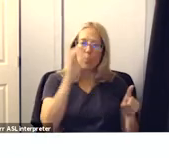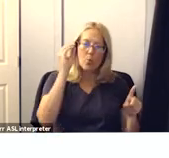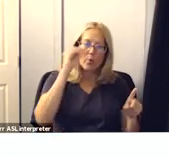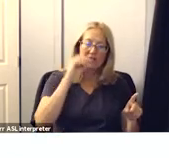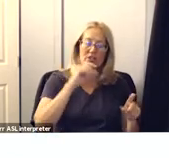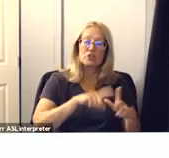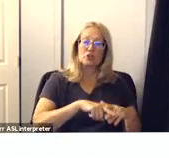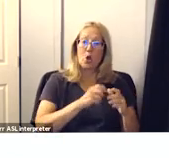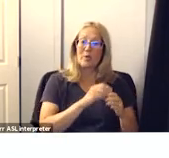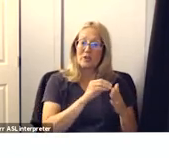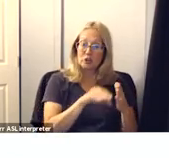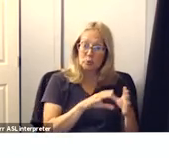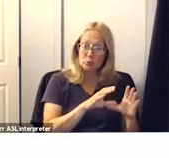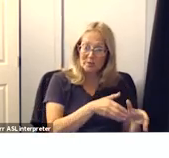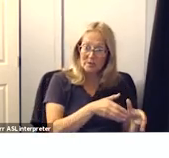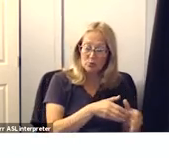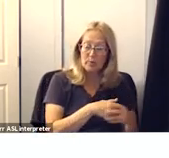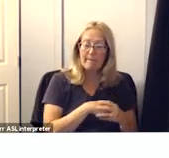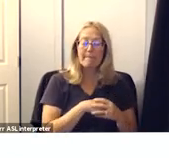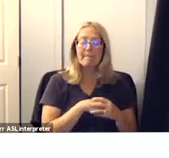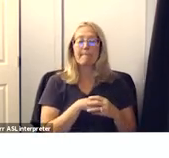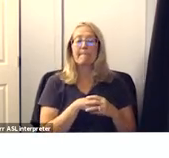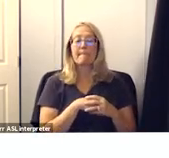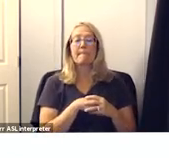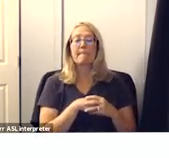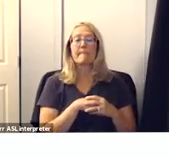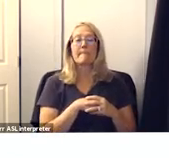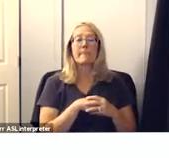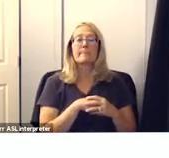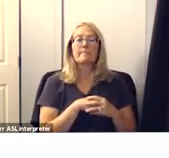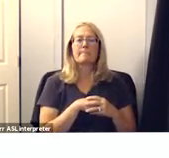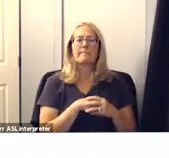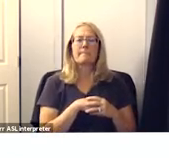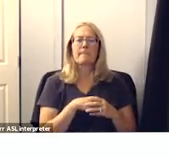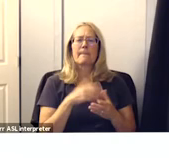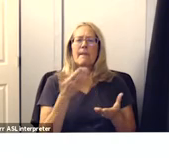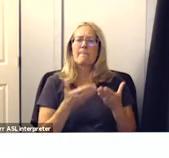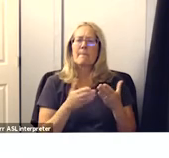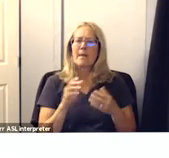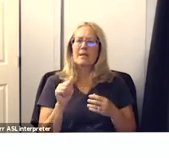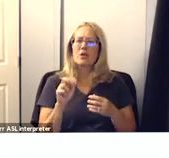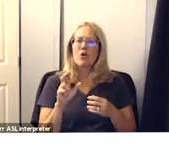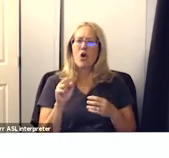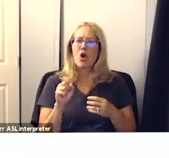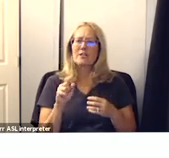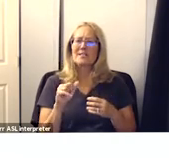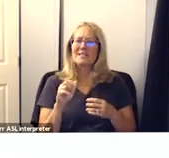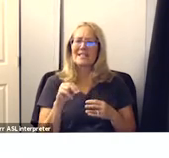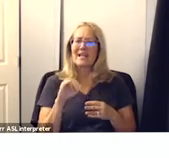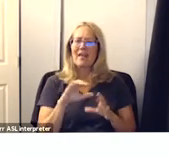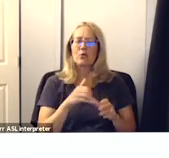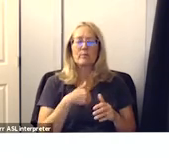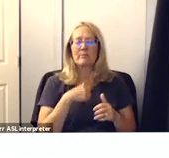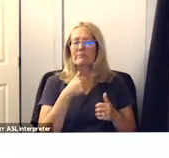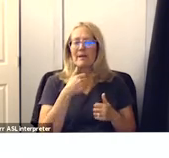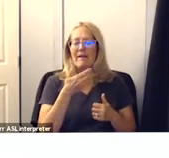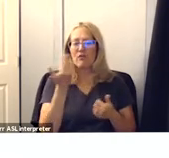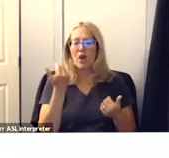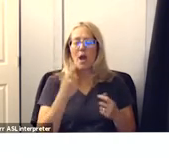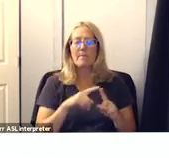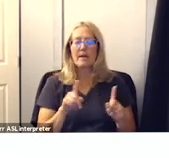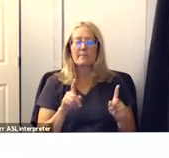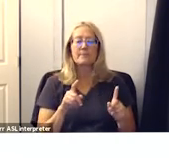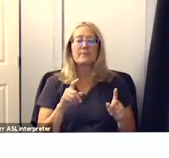um boston may have been in that group i don't i don't recall but um